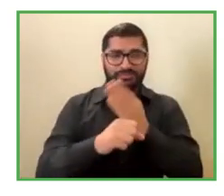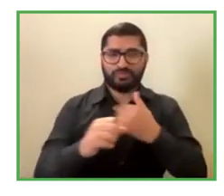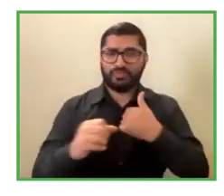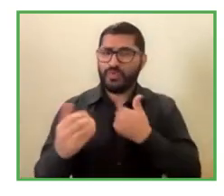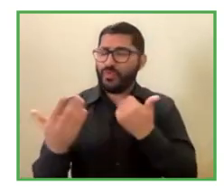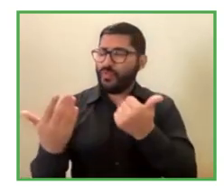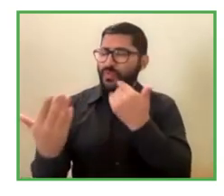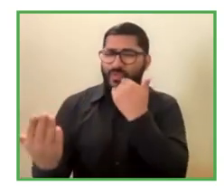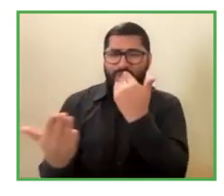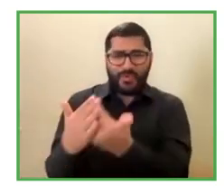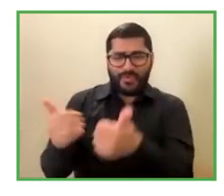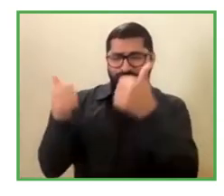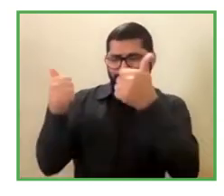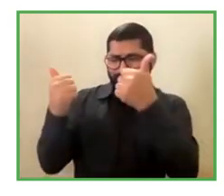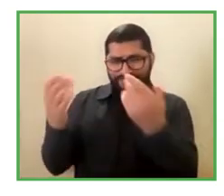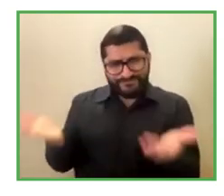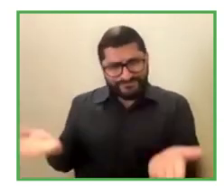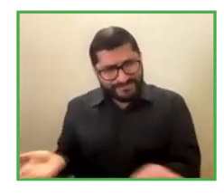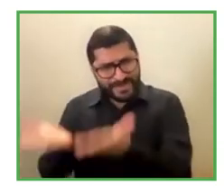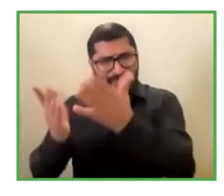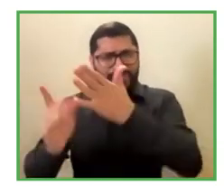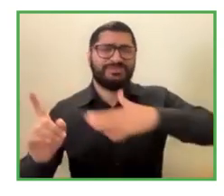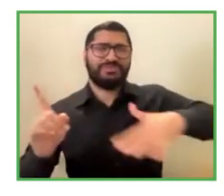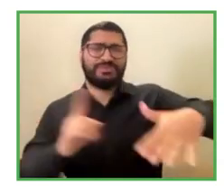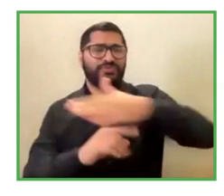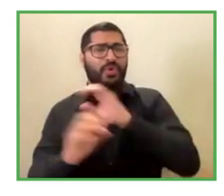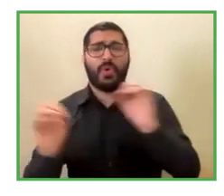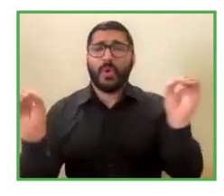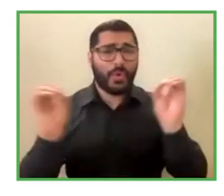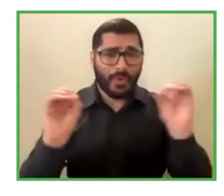It's very well regarded this environment